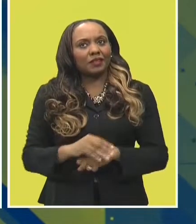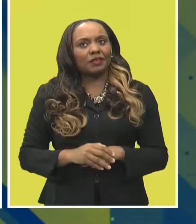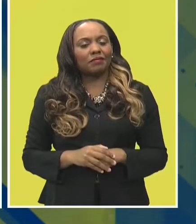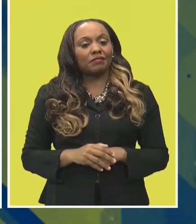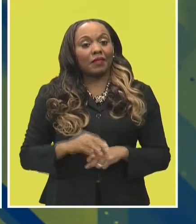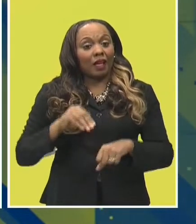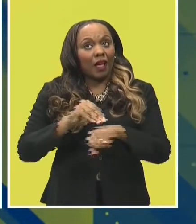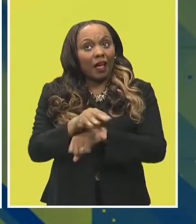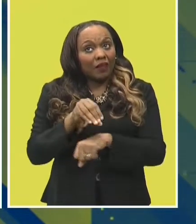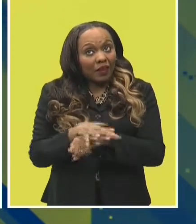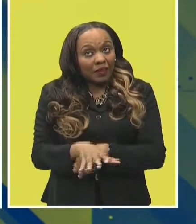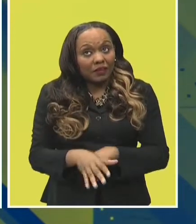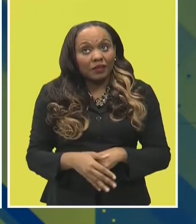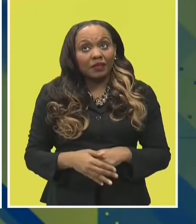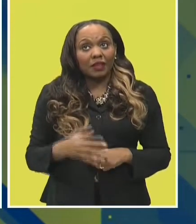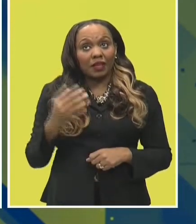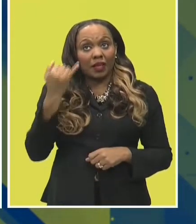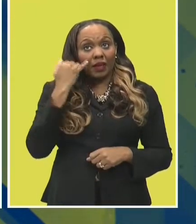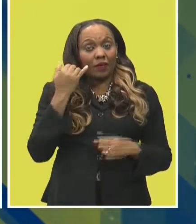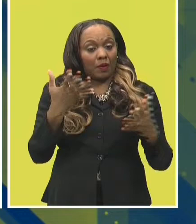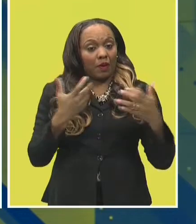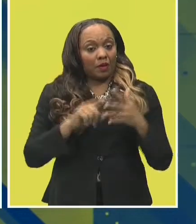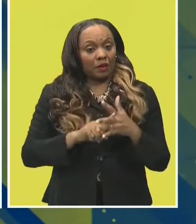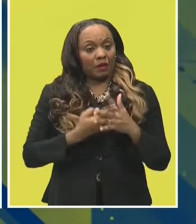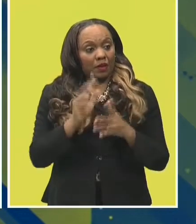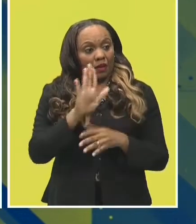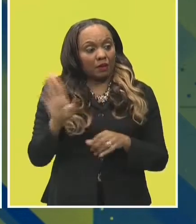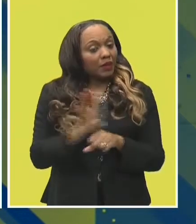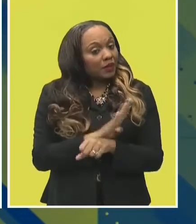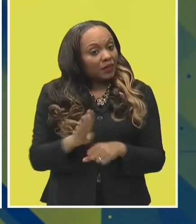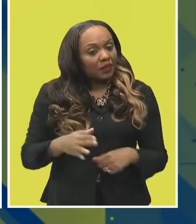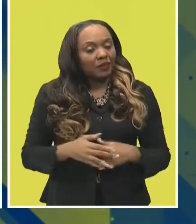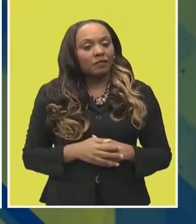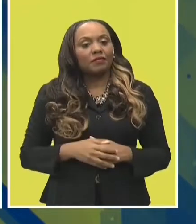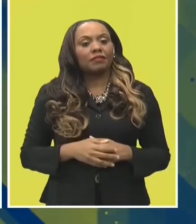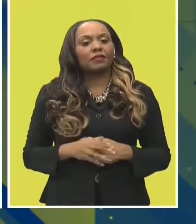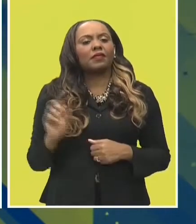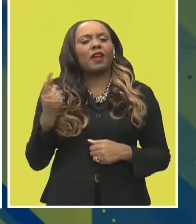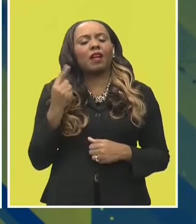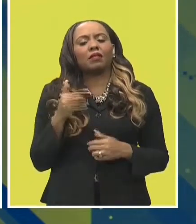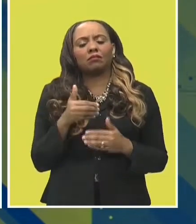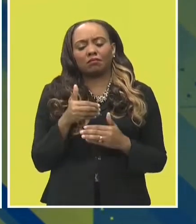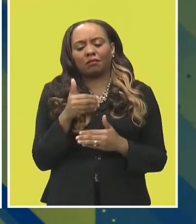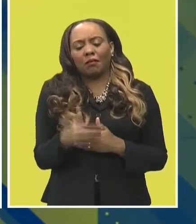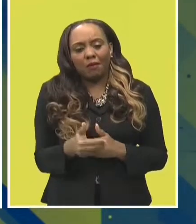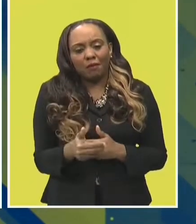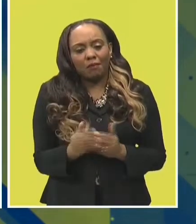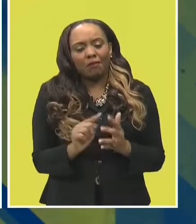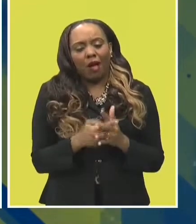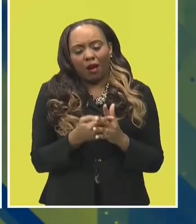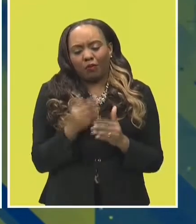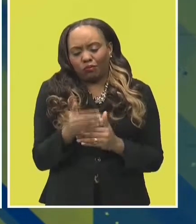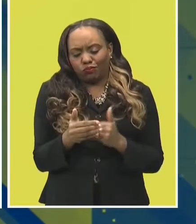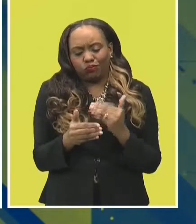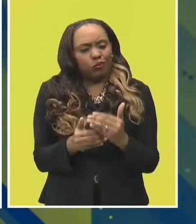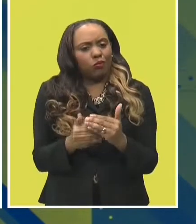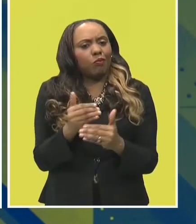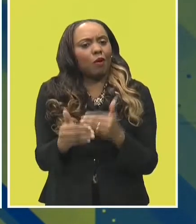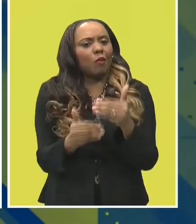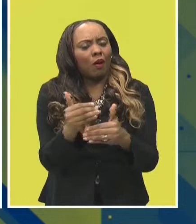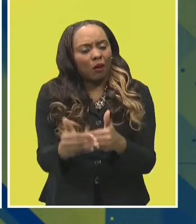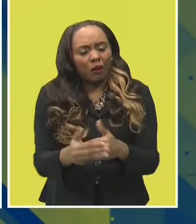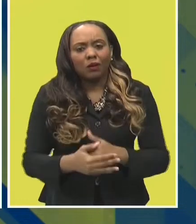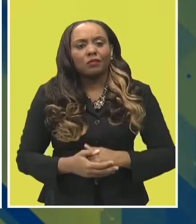any entrepreneur who is looking to start their own business, just take the first step and start. You find that young people,